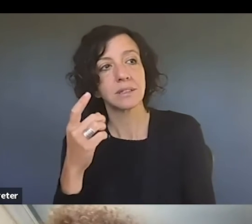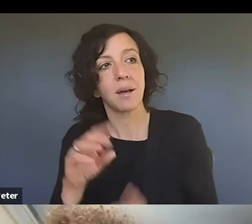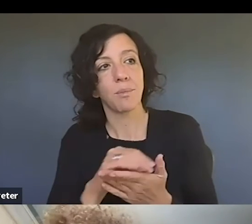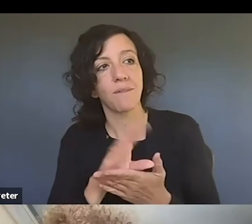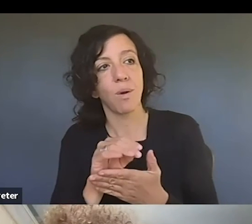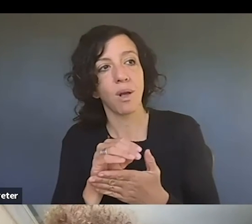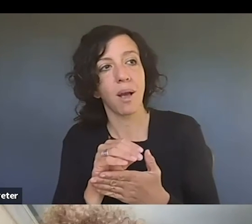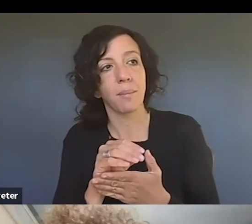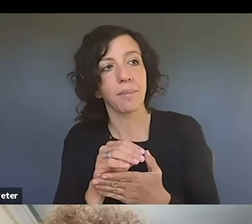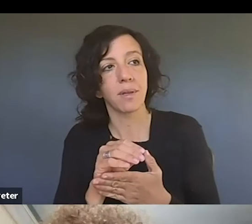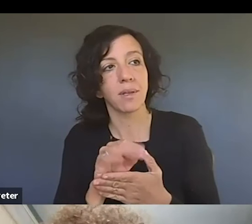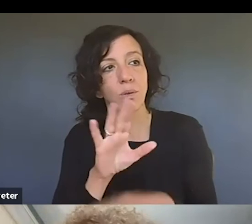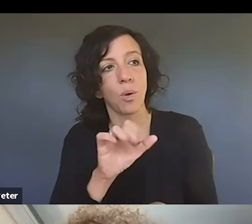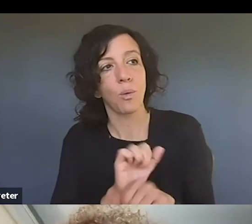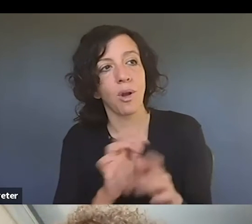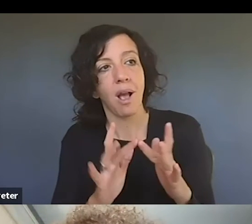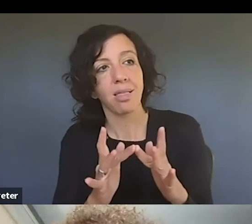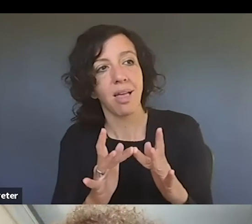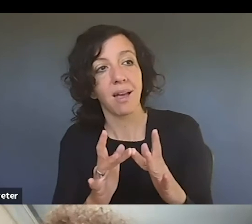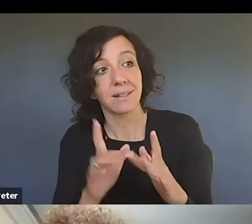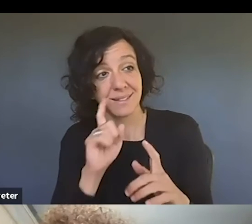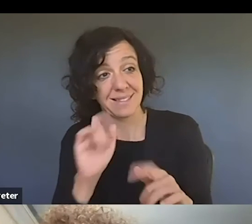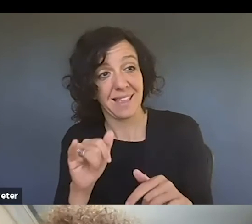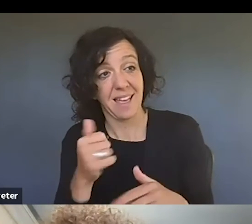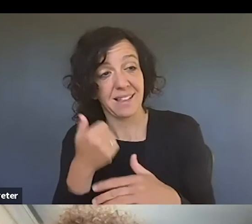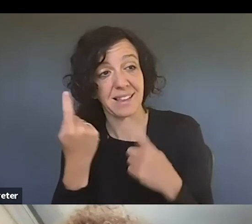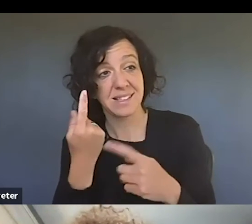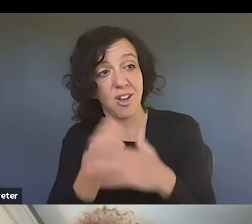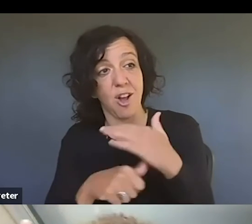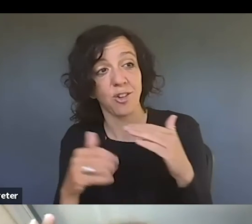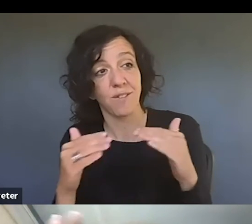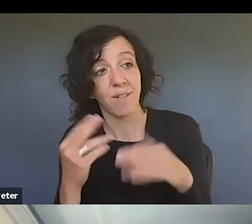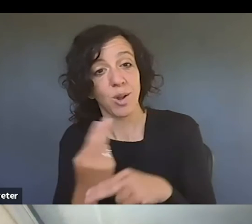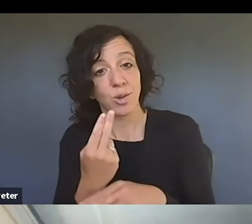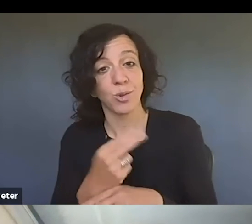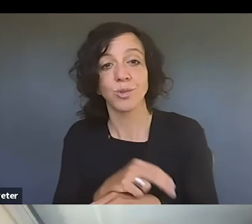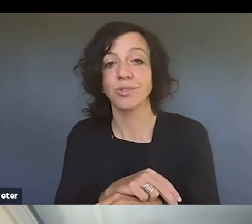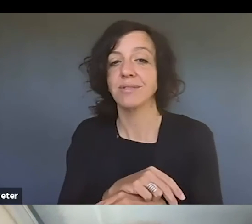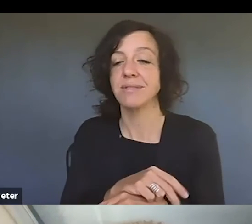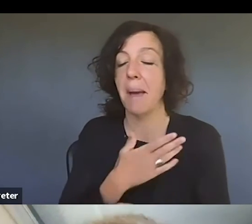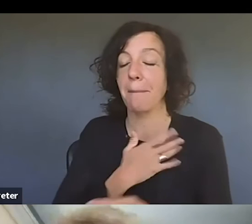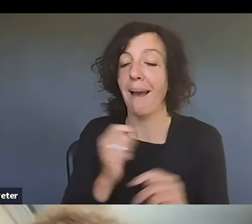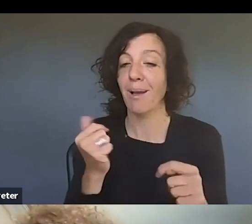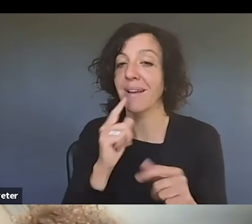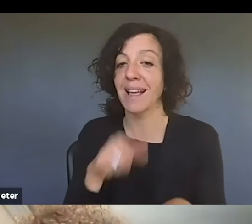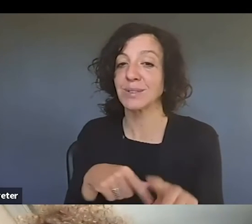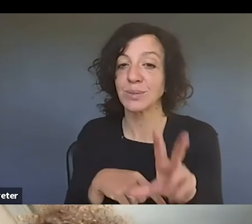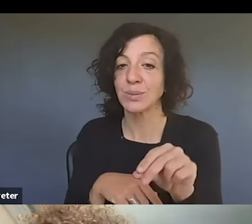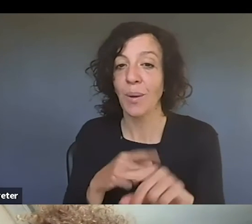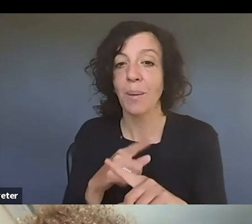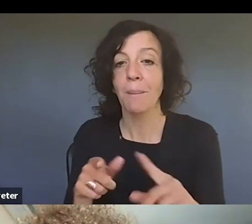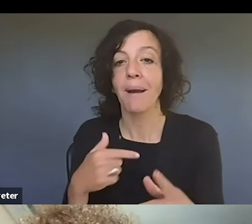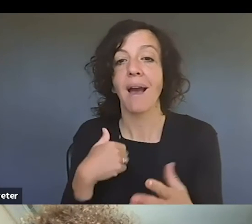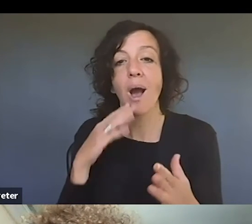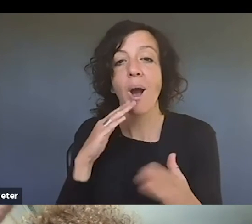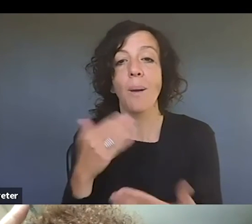that fair use? And I would say the quick answer is no, but I wanted to let Professor, um, stars set us up for